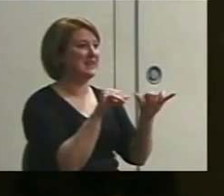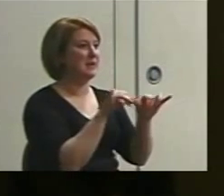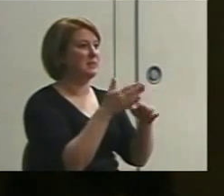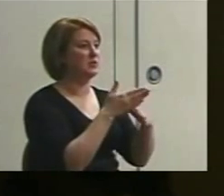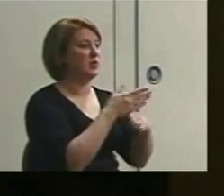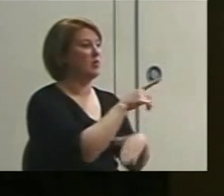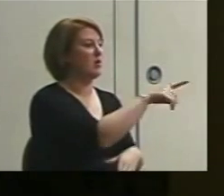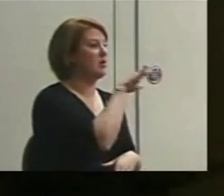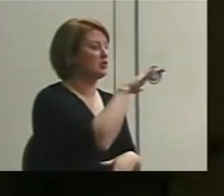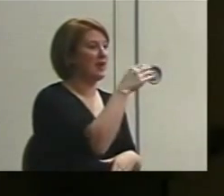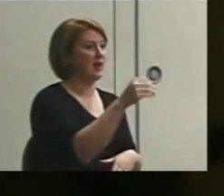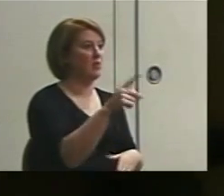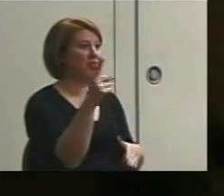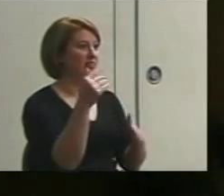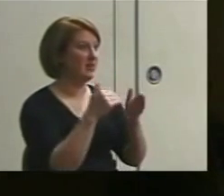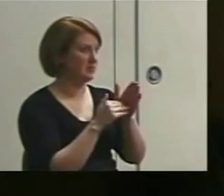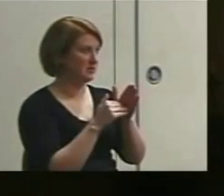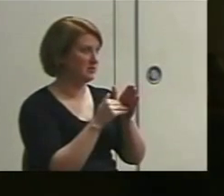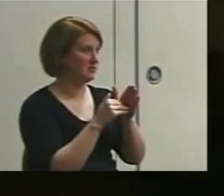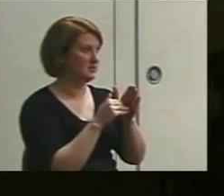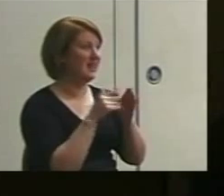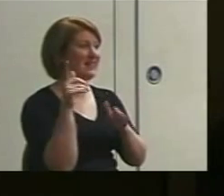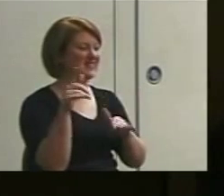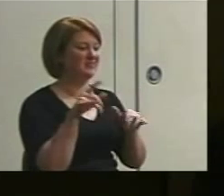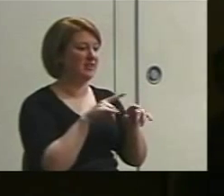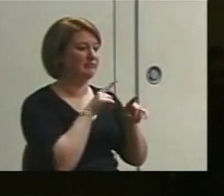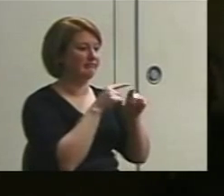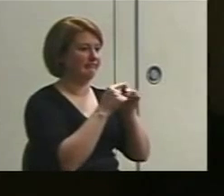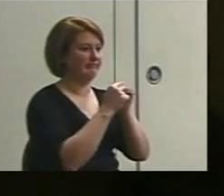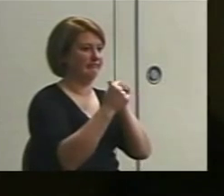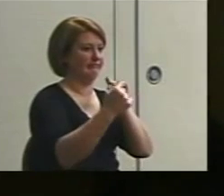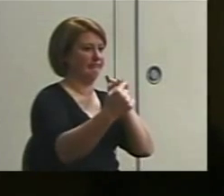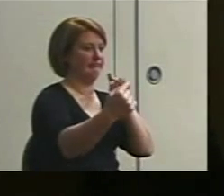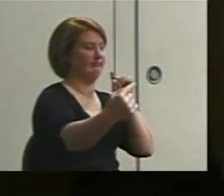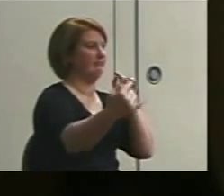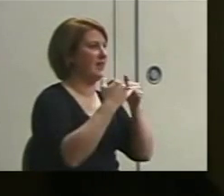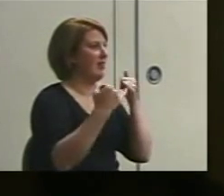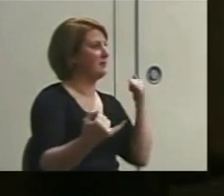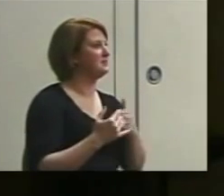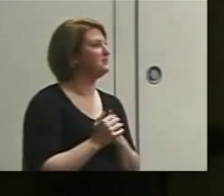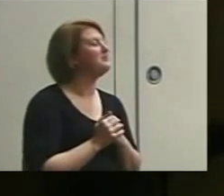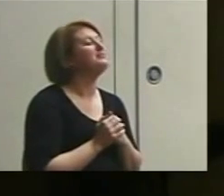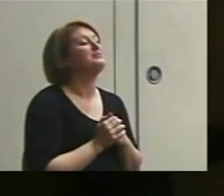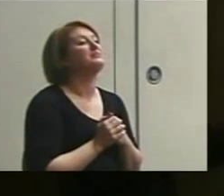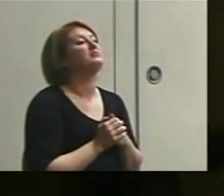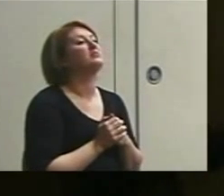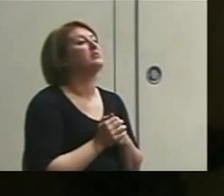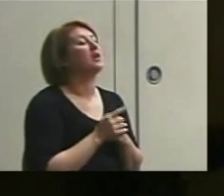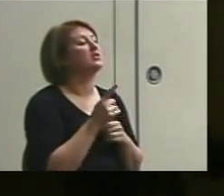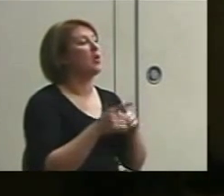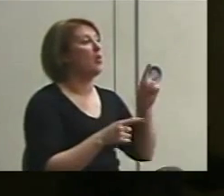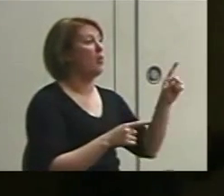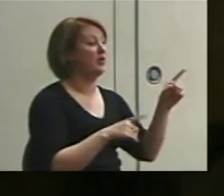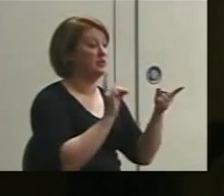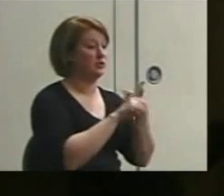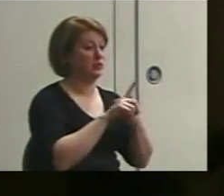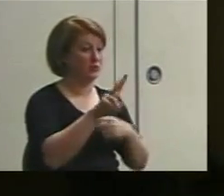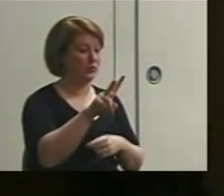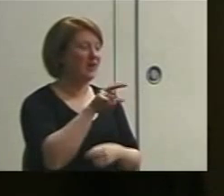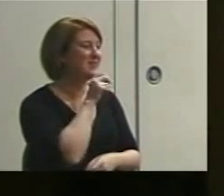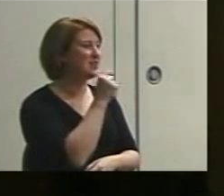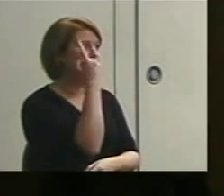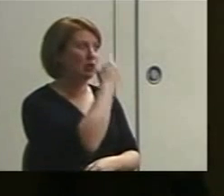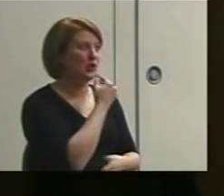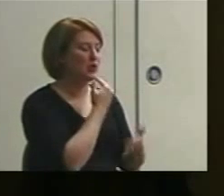and 1,000, this is actually a pretty straight line. In other words, these kids go from 1 to 2, it doesn't look